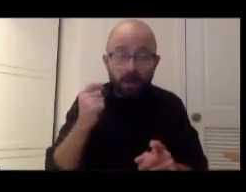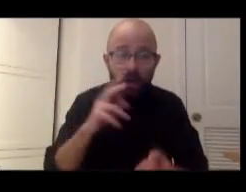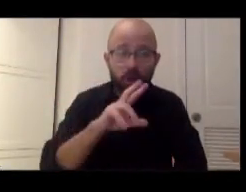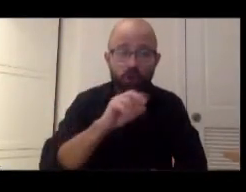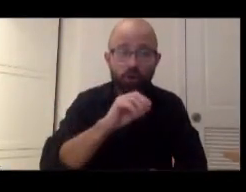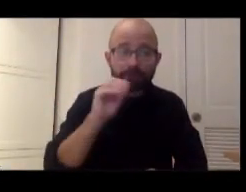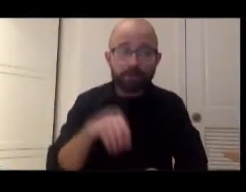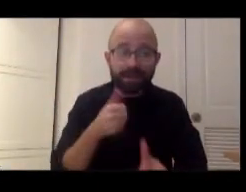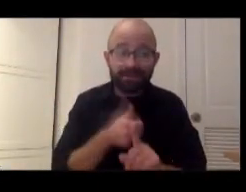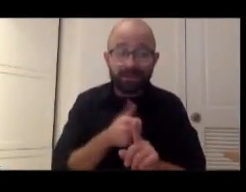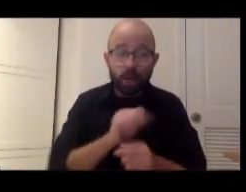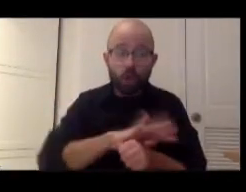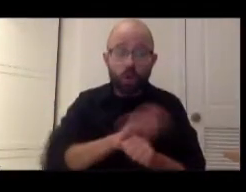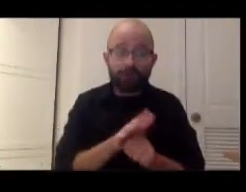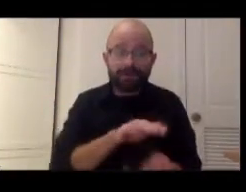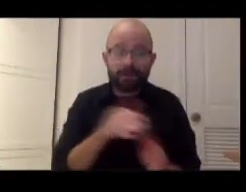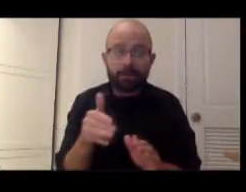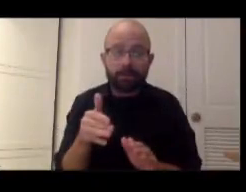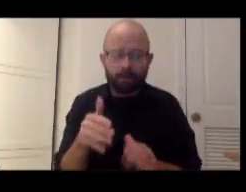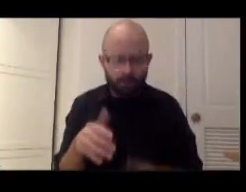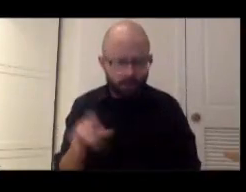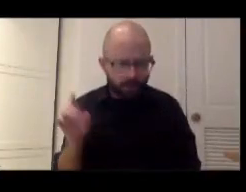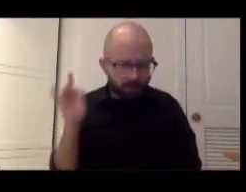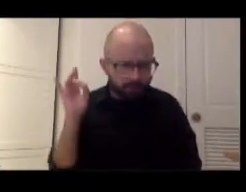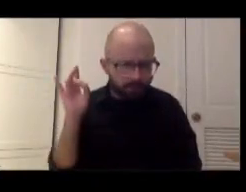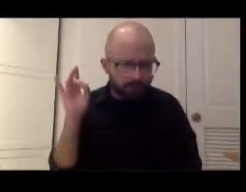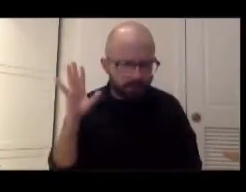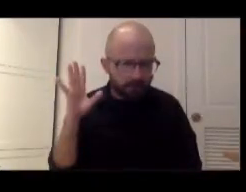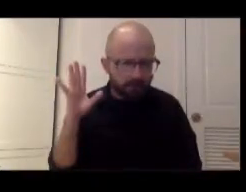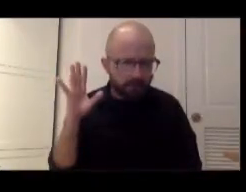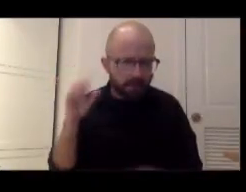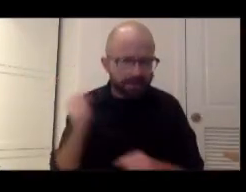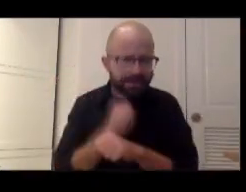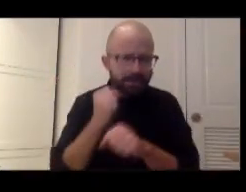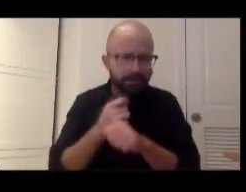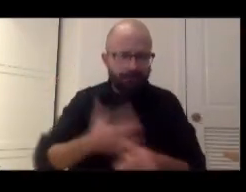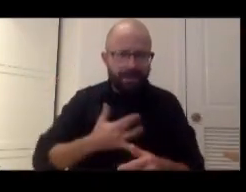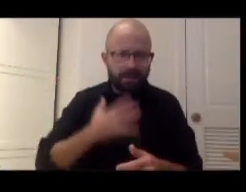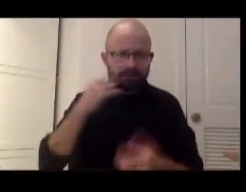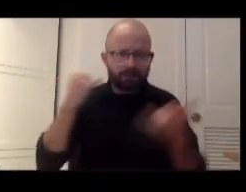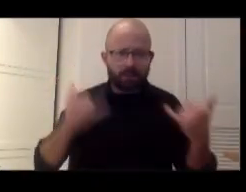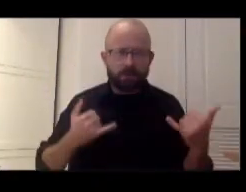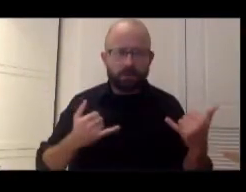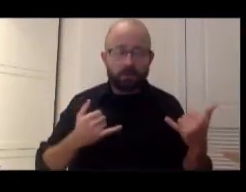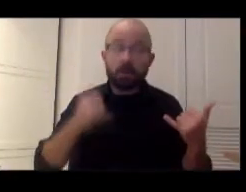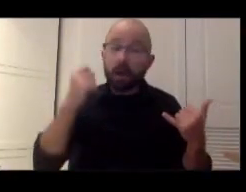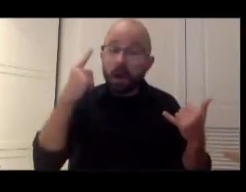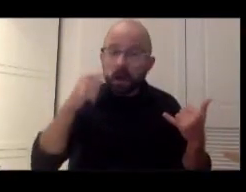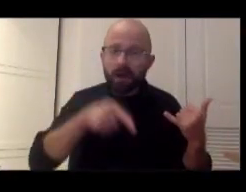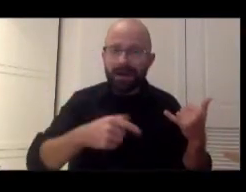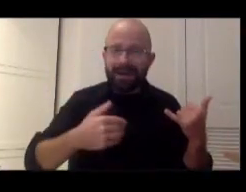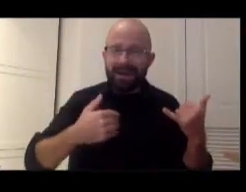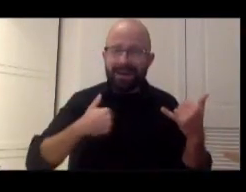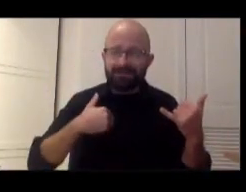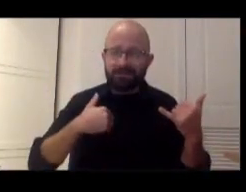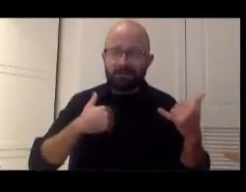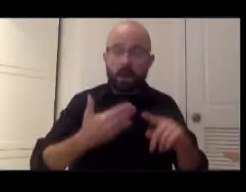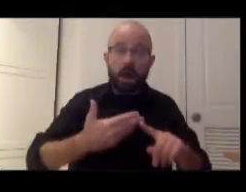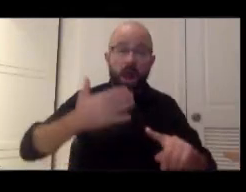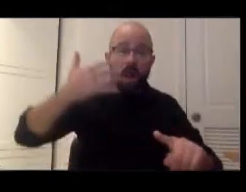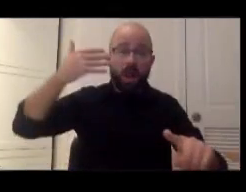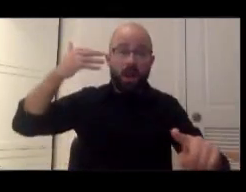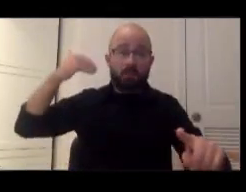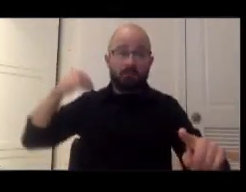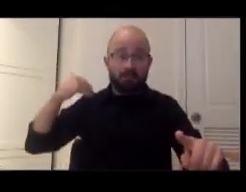deaths. That is a shocking statistic to deal with in the present, and yet it has a past that goes all the way